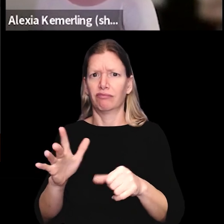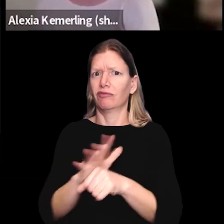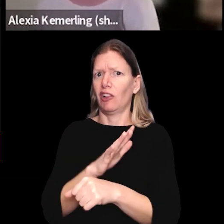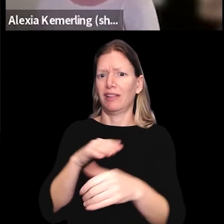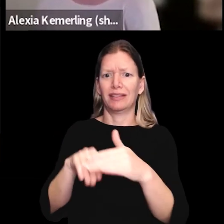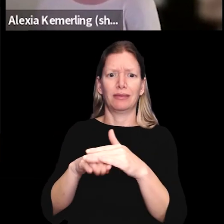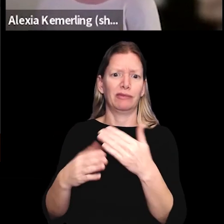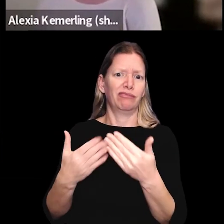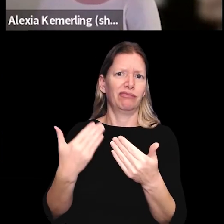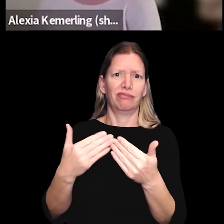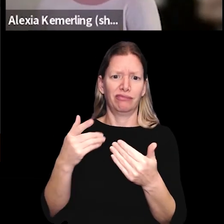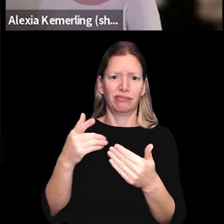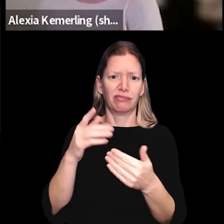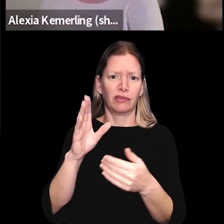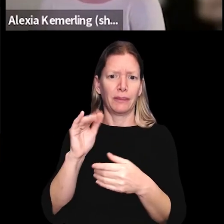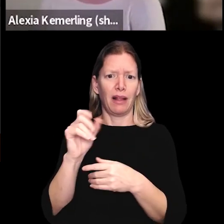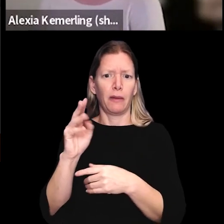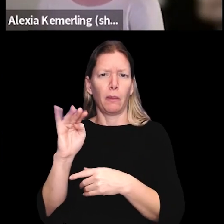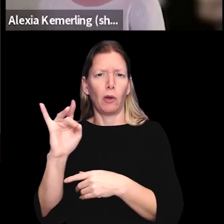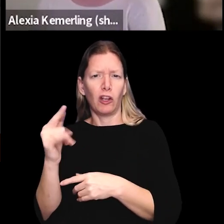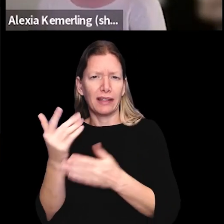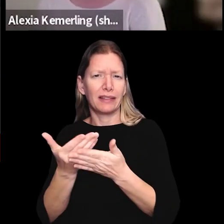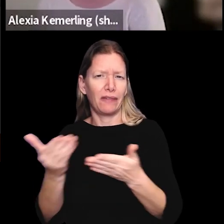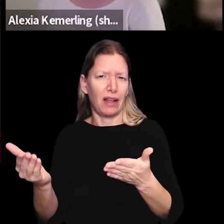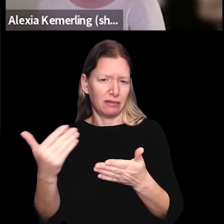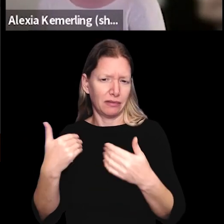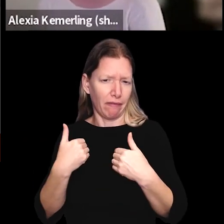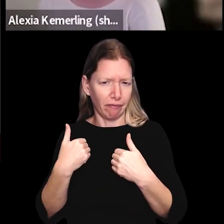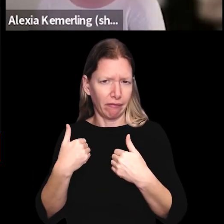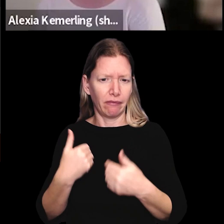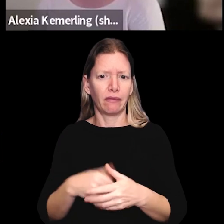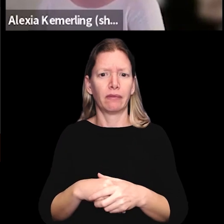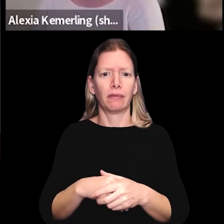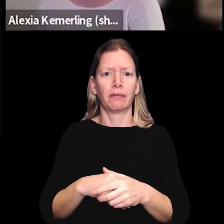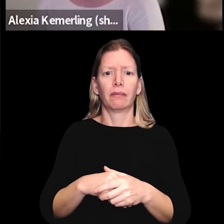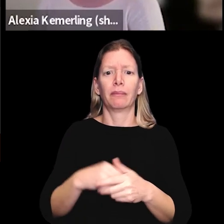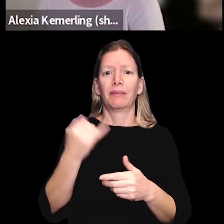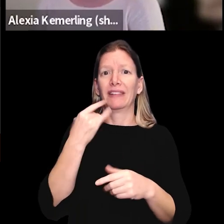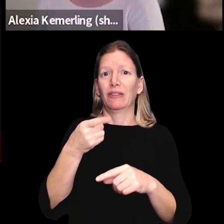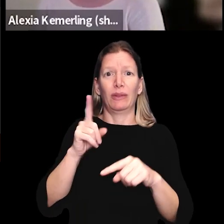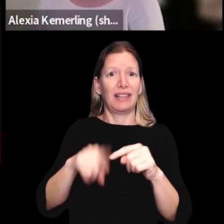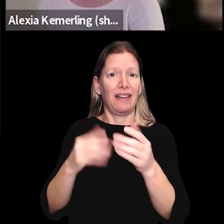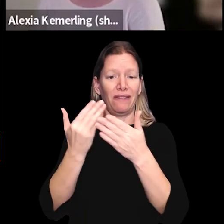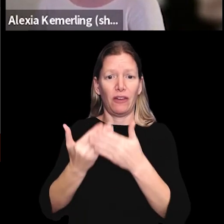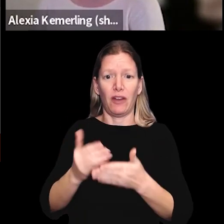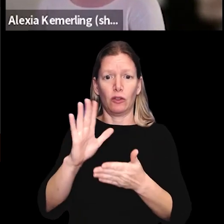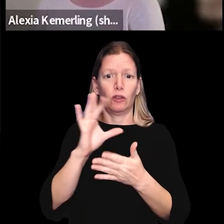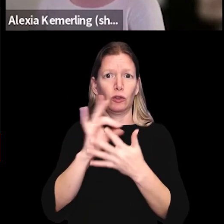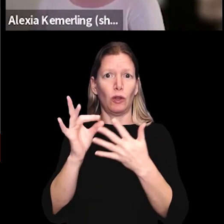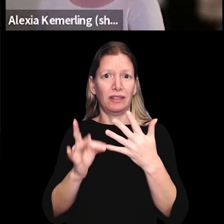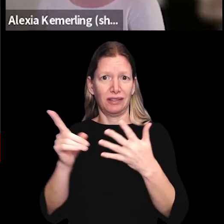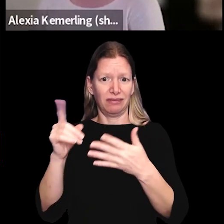based system can be fully accessible, even with ballot marking devices, if you can't